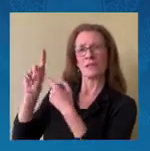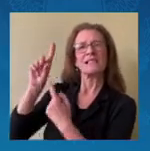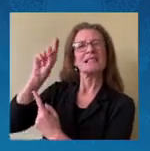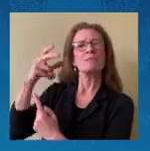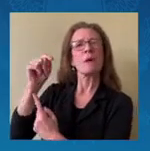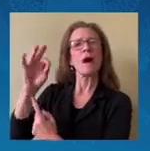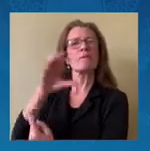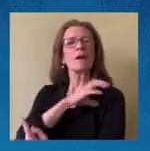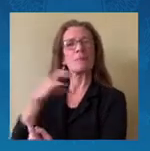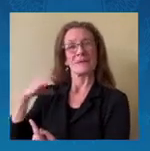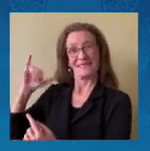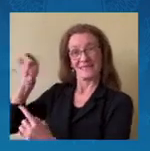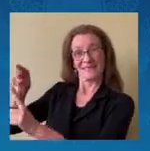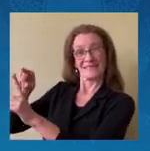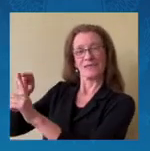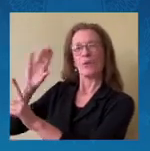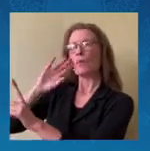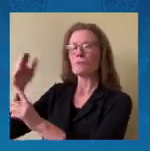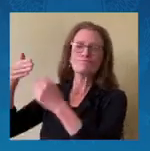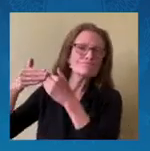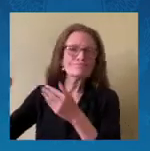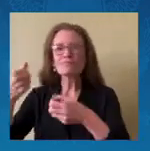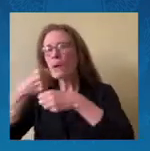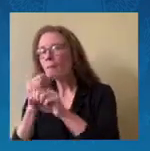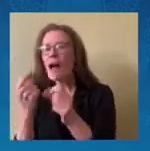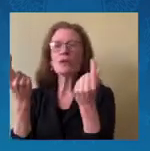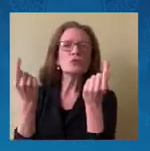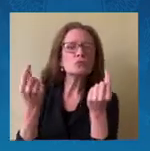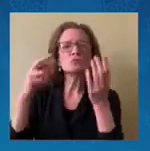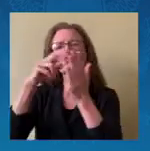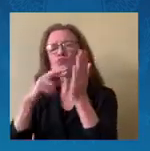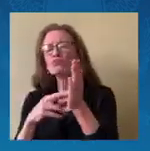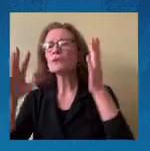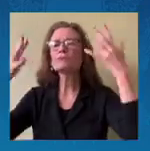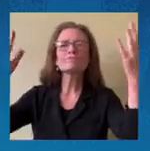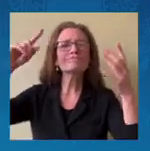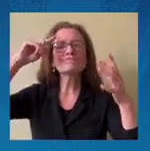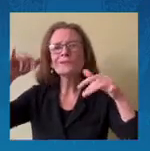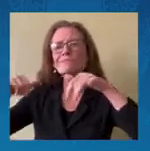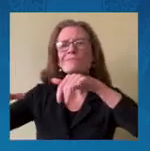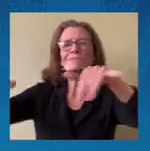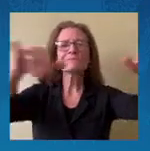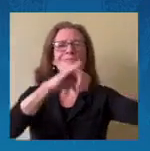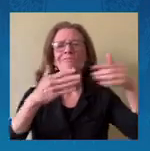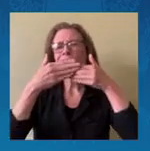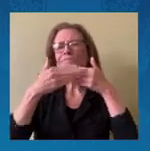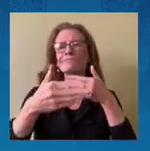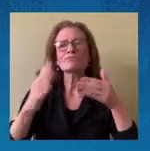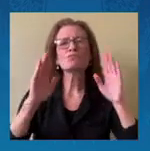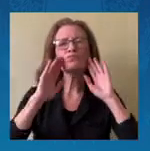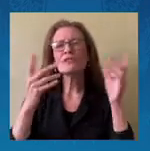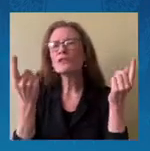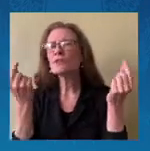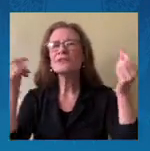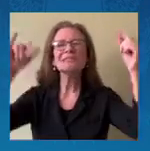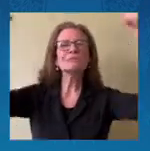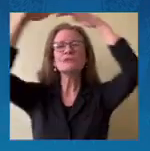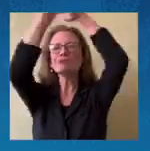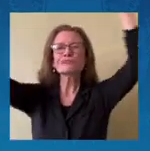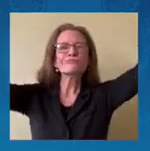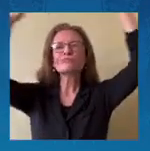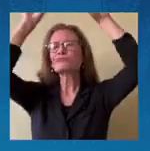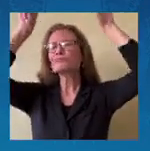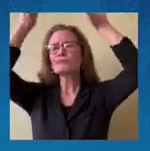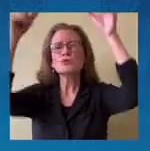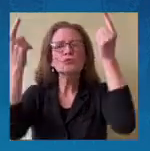Space situational. Awareness data. And space. management. To the nation. And the world. And so. Secretary Raimondo. I'd